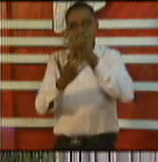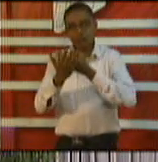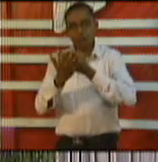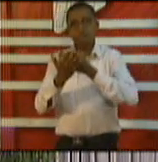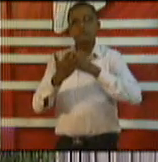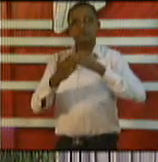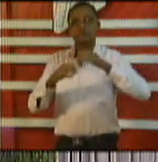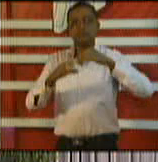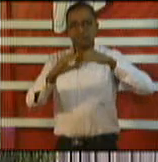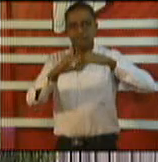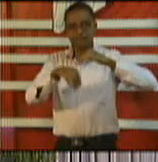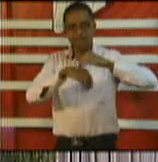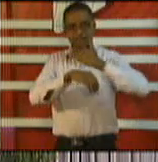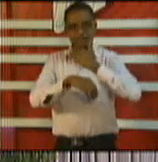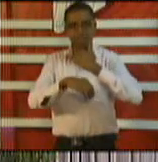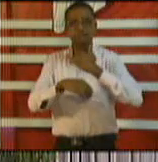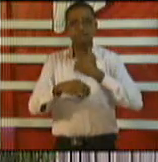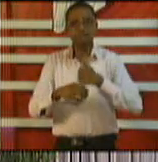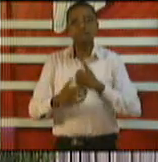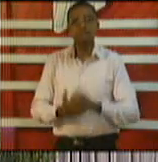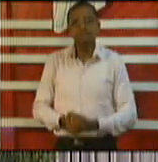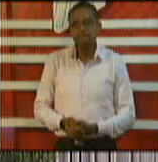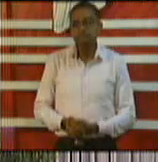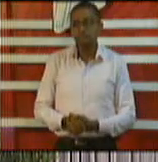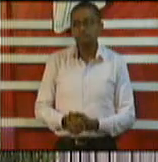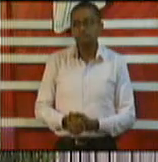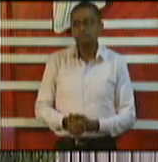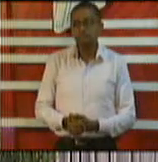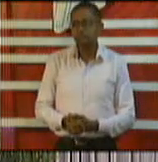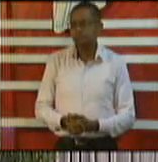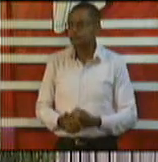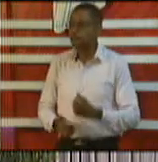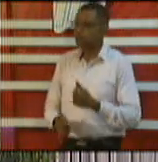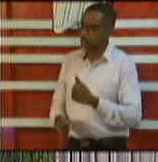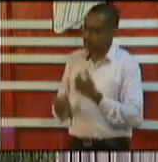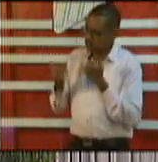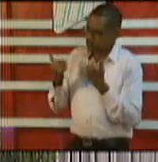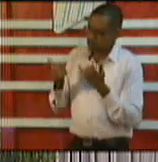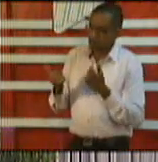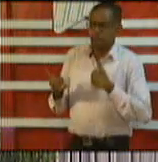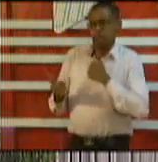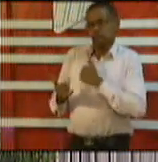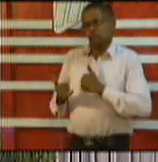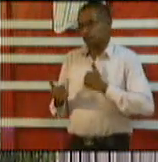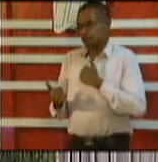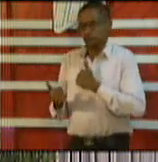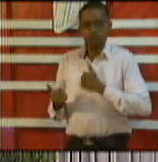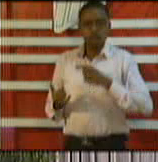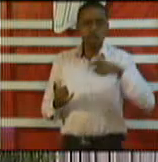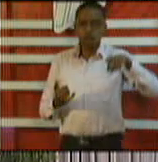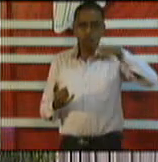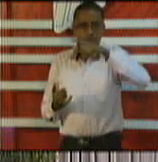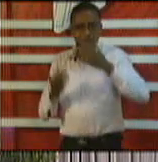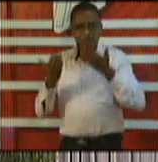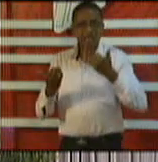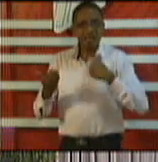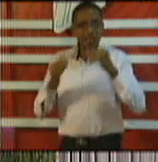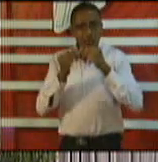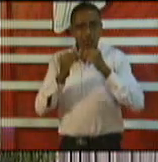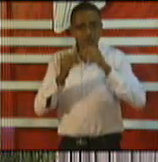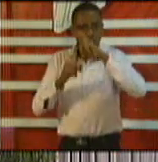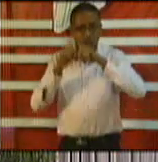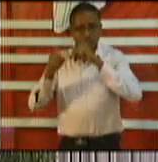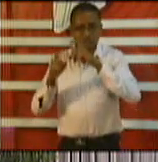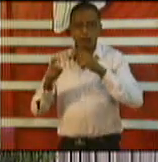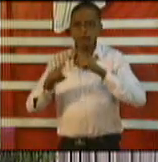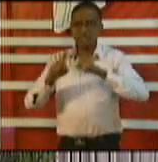i wish to apologize for those of you who are unable to ask your questions because we are out of time we've come to the end of today's